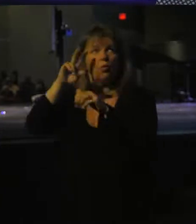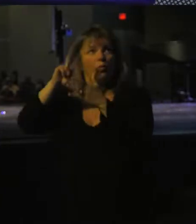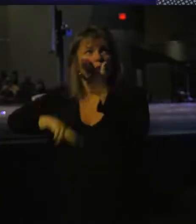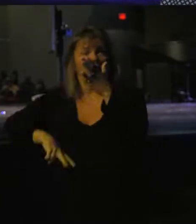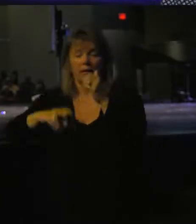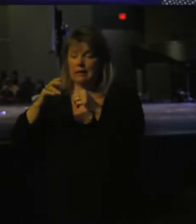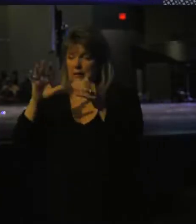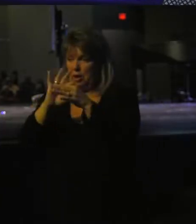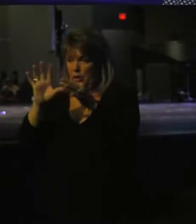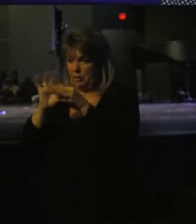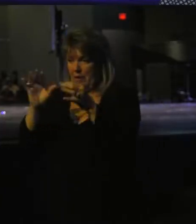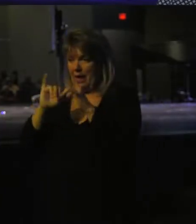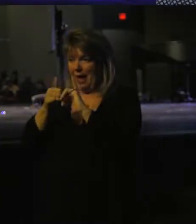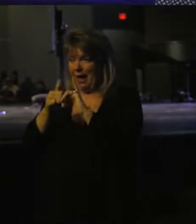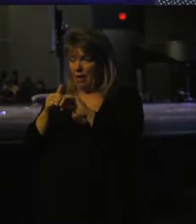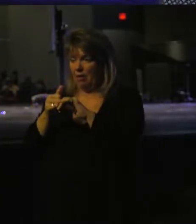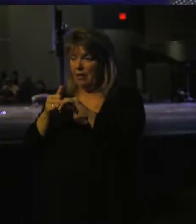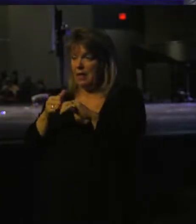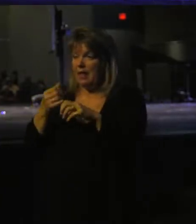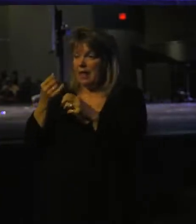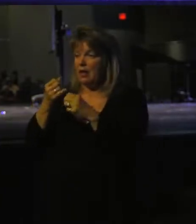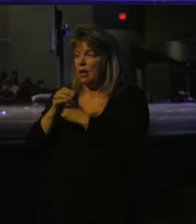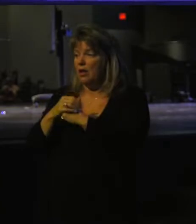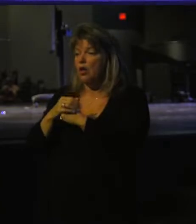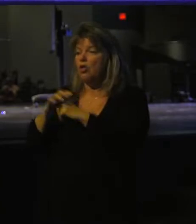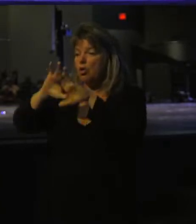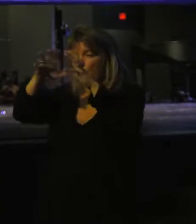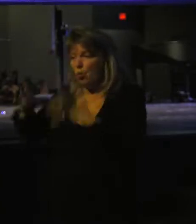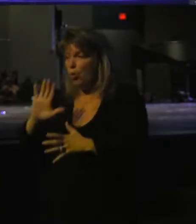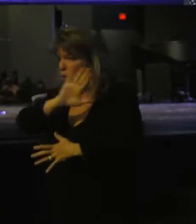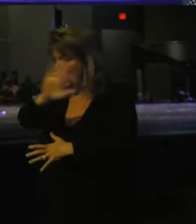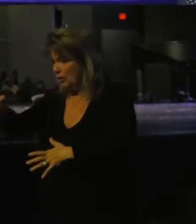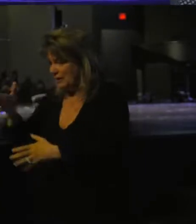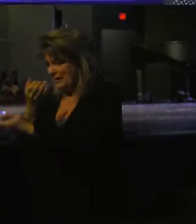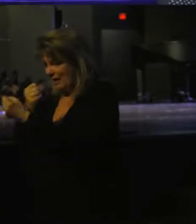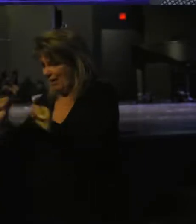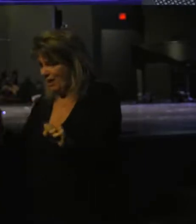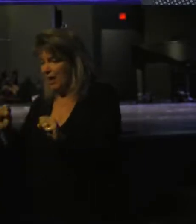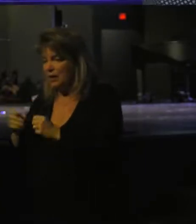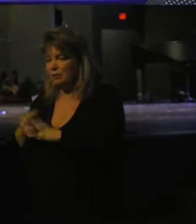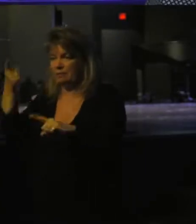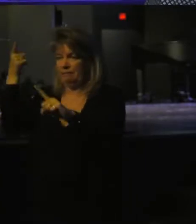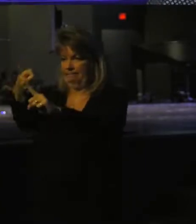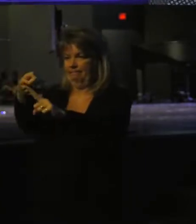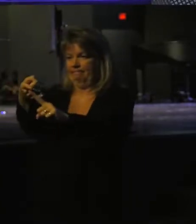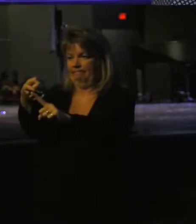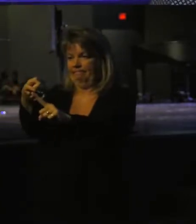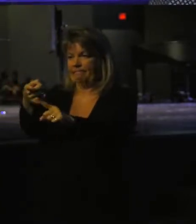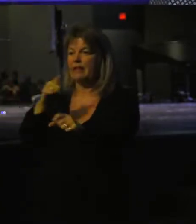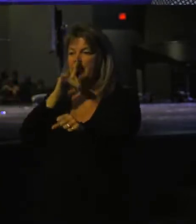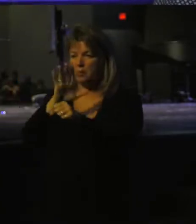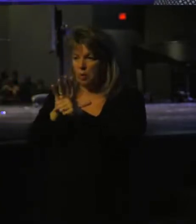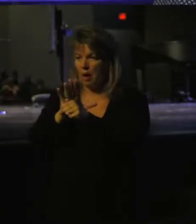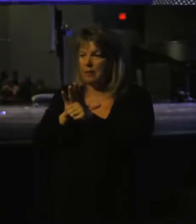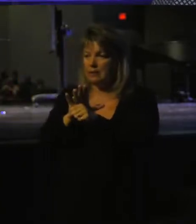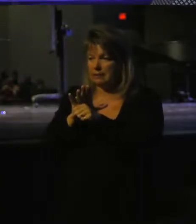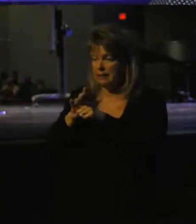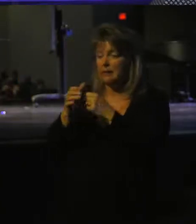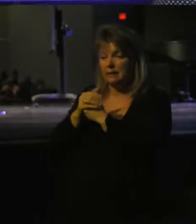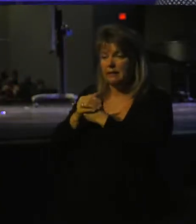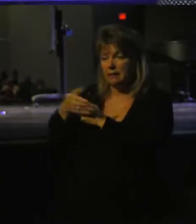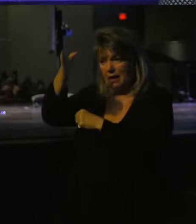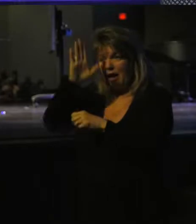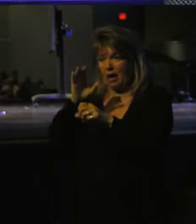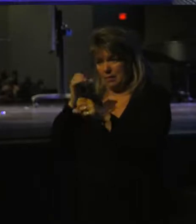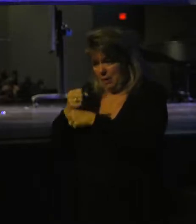about how the salvation of the world would come through this promise, this covenant he's